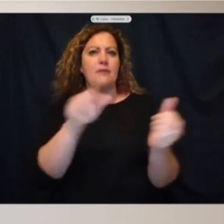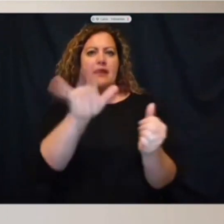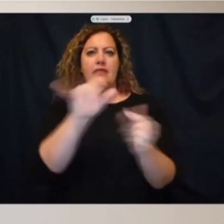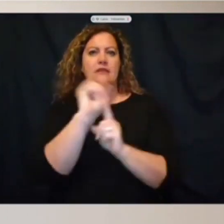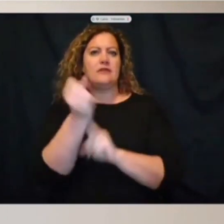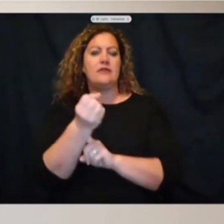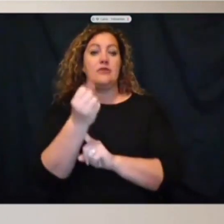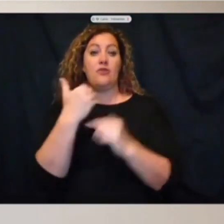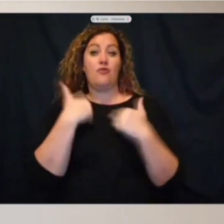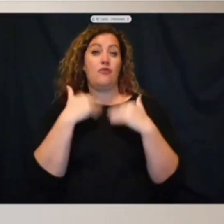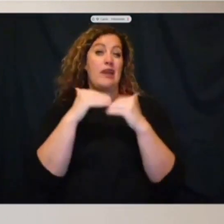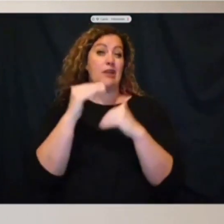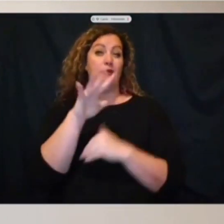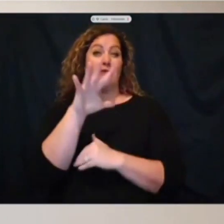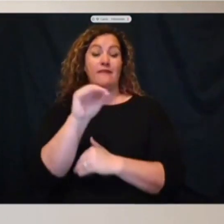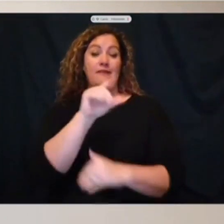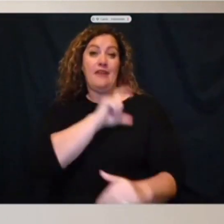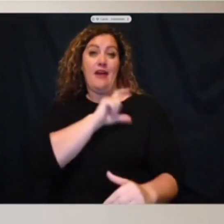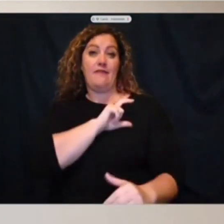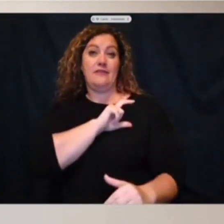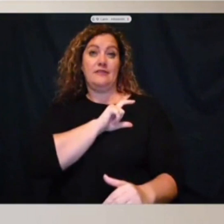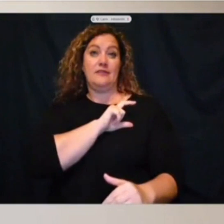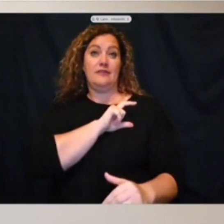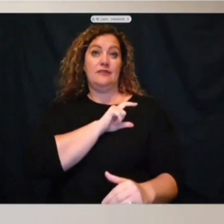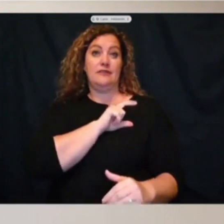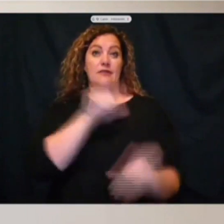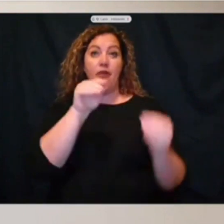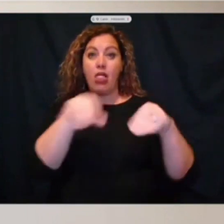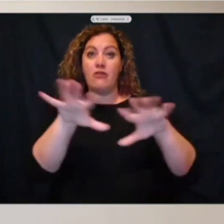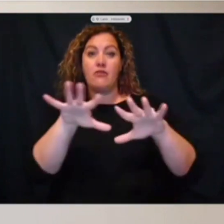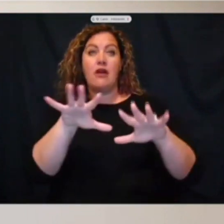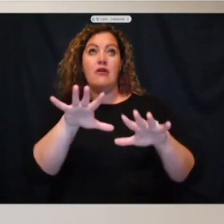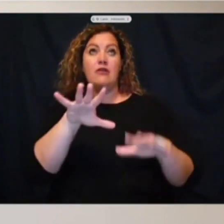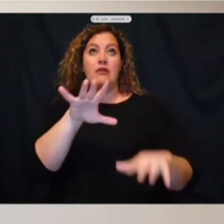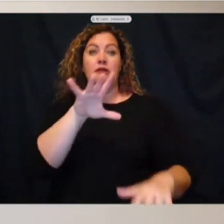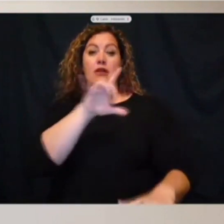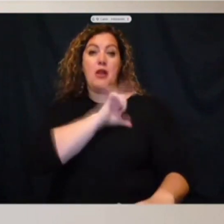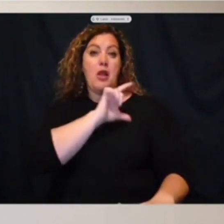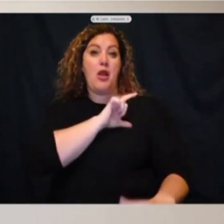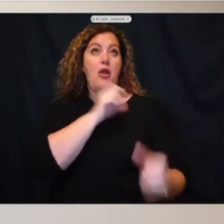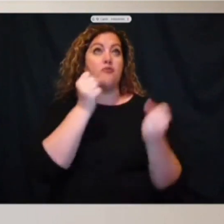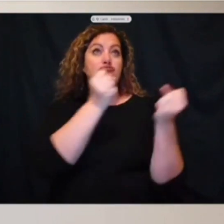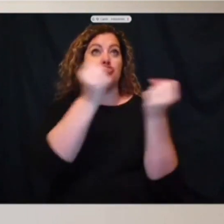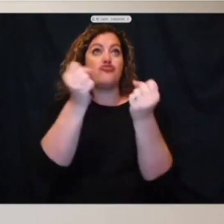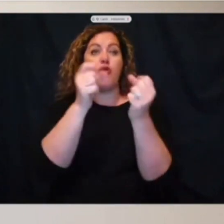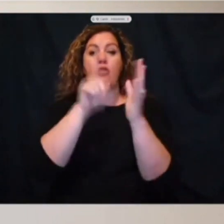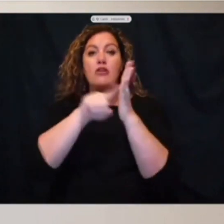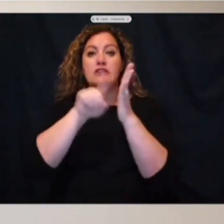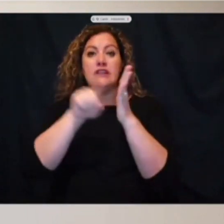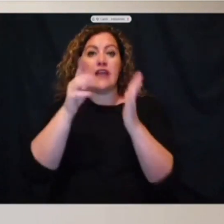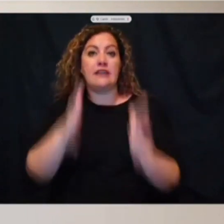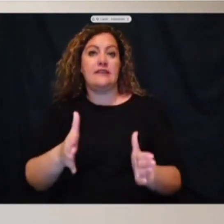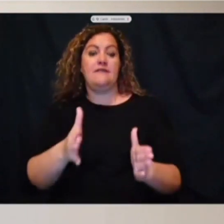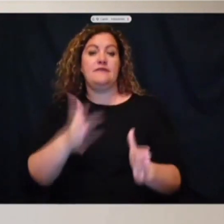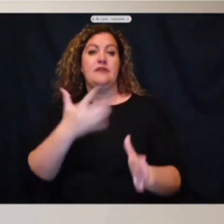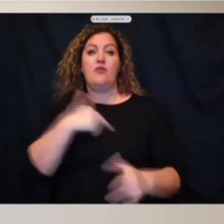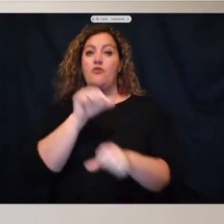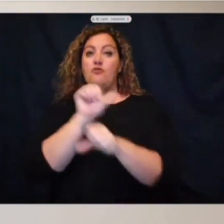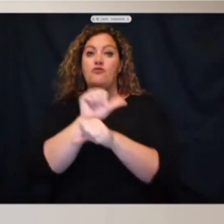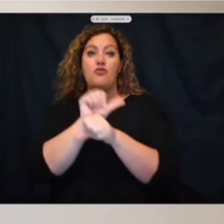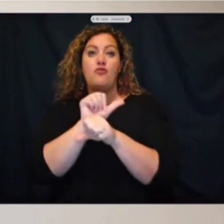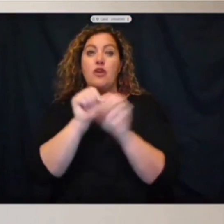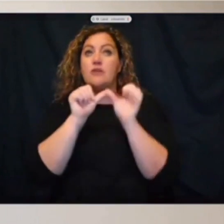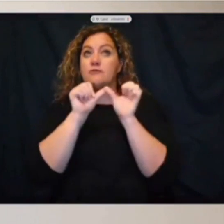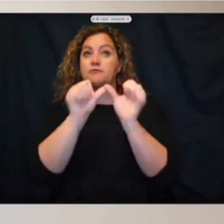officers on the ground, including patrol, detectives. We worked this until two or three o'clock in the morning.